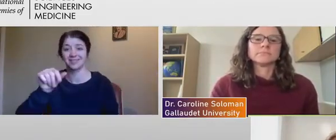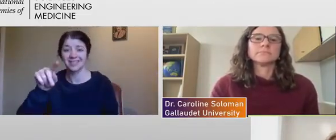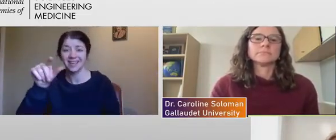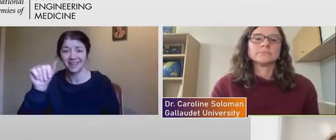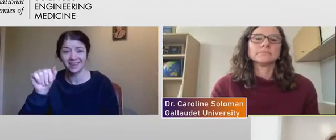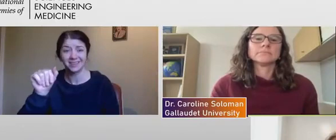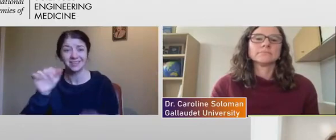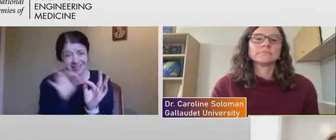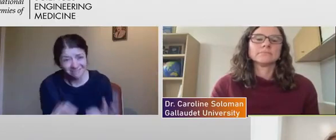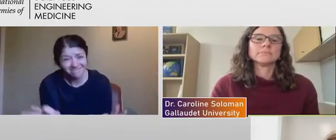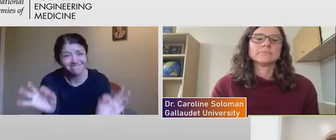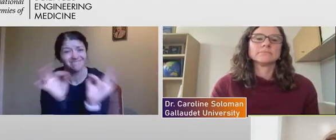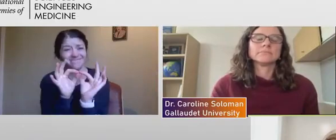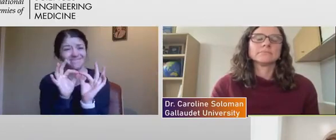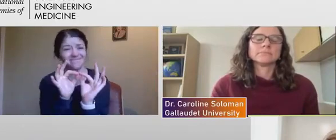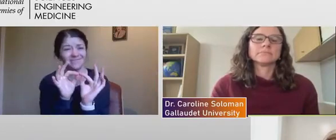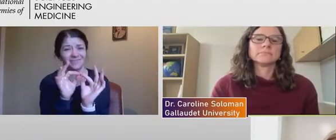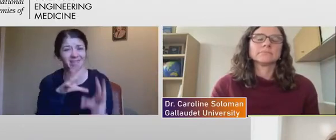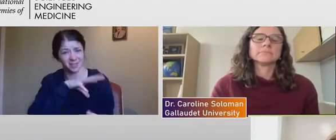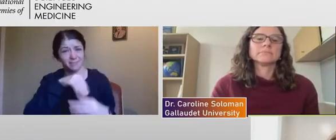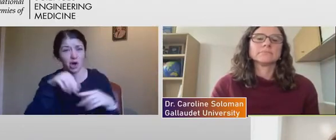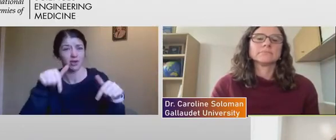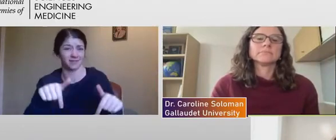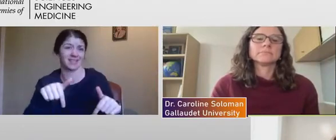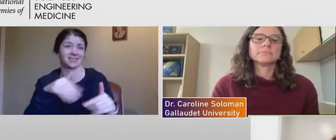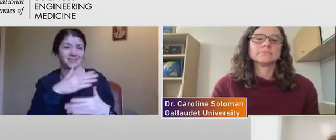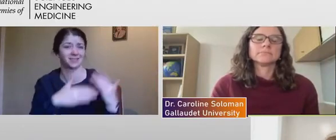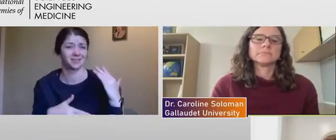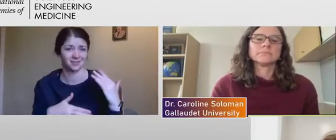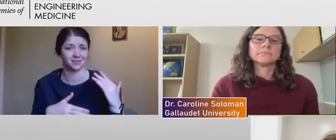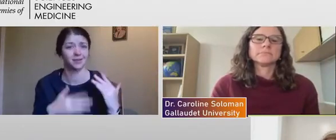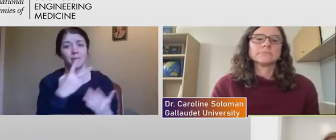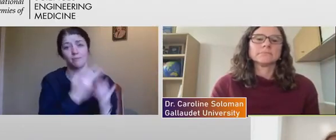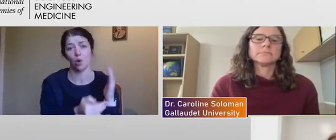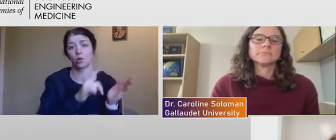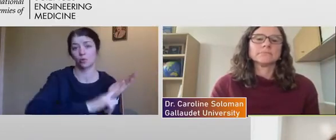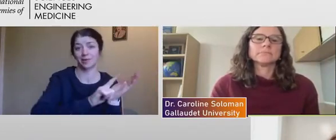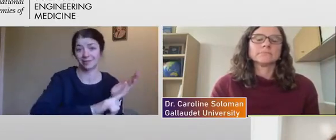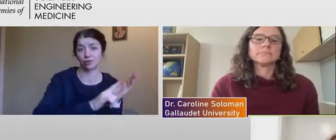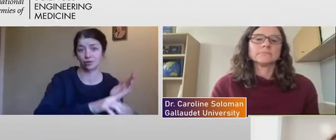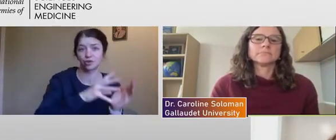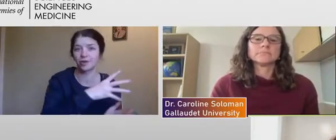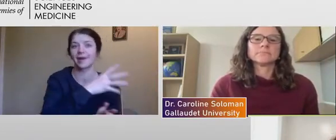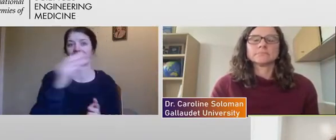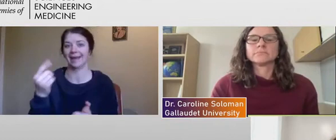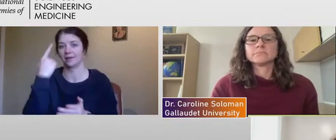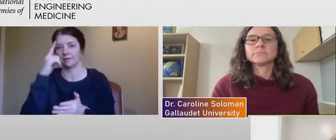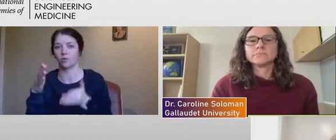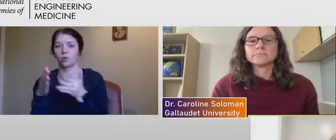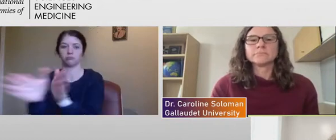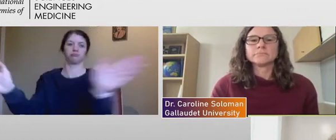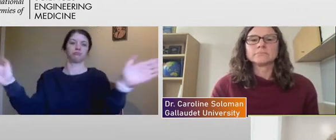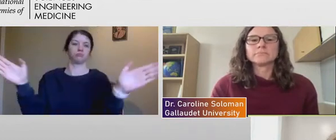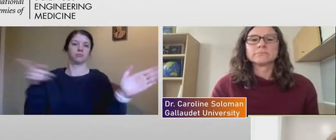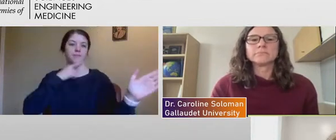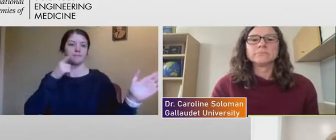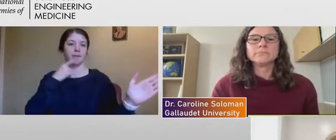Data is, is part of this component, both for the researcher side, but also for the general public.